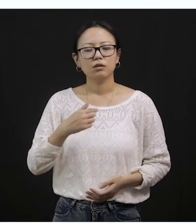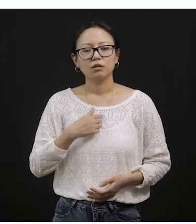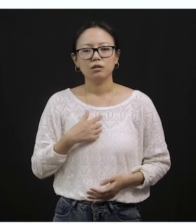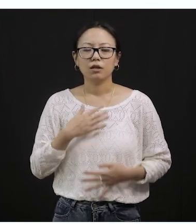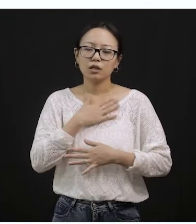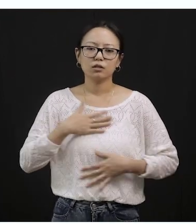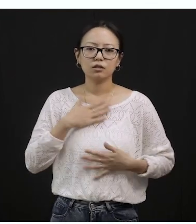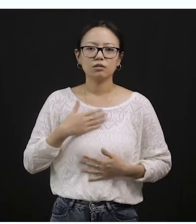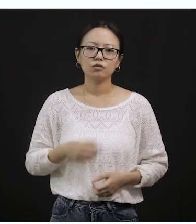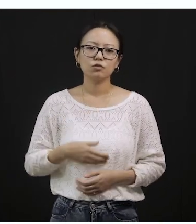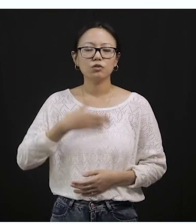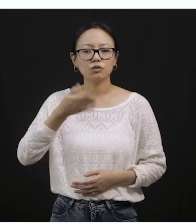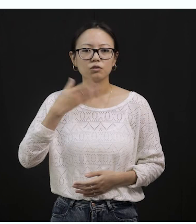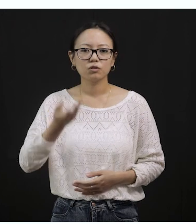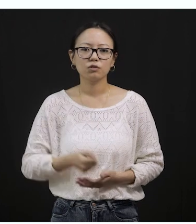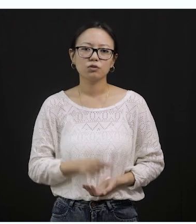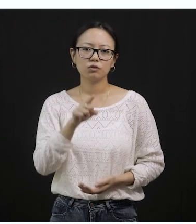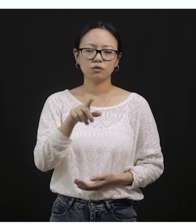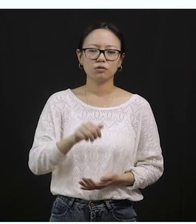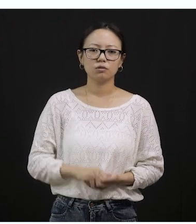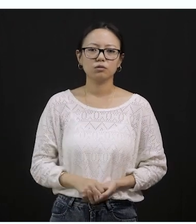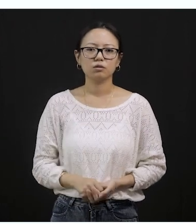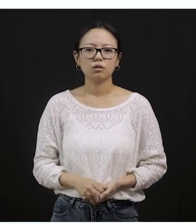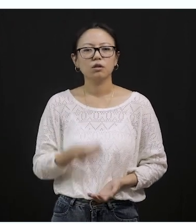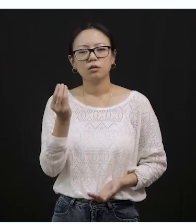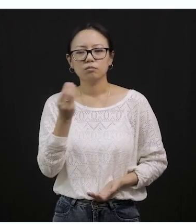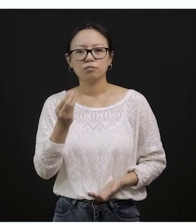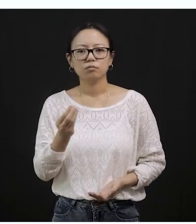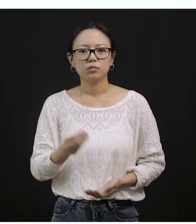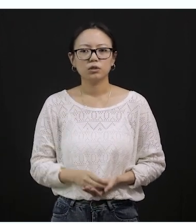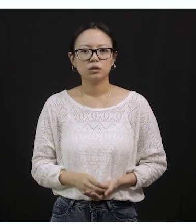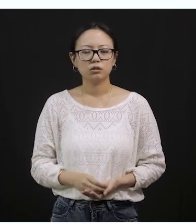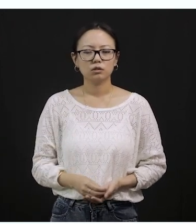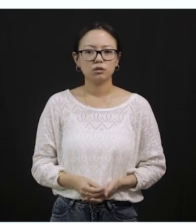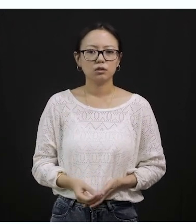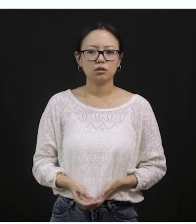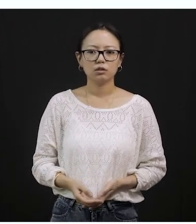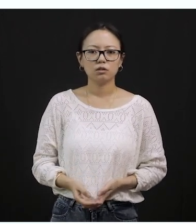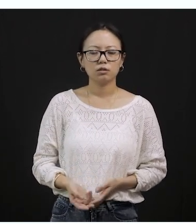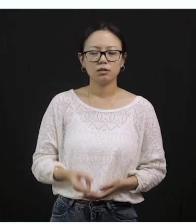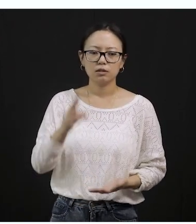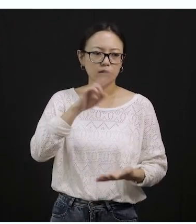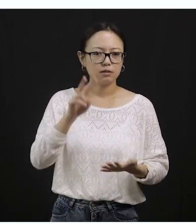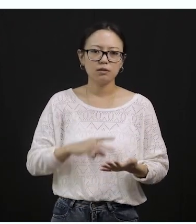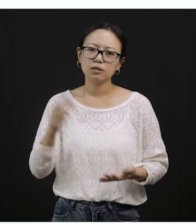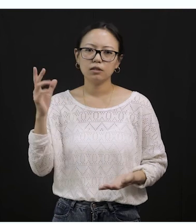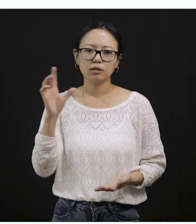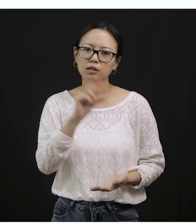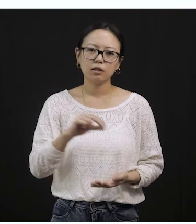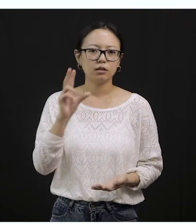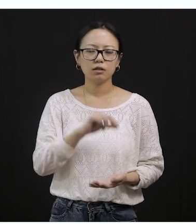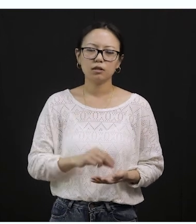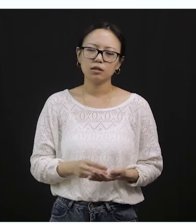Okay? So whatever I have taught you, please make sure that you are revising it, you are learning it, and you are making